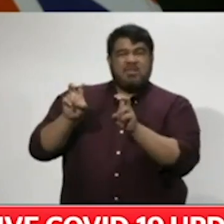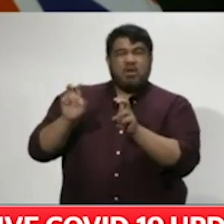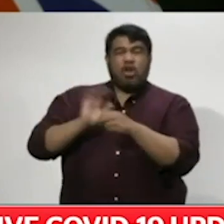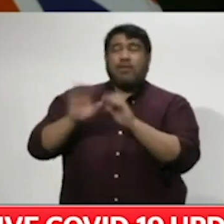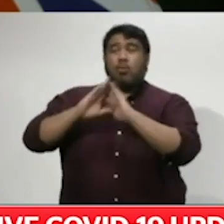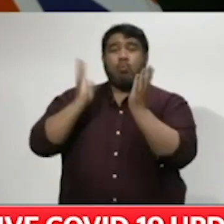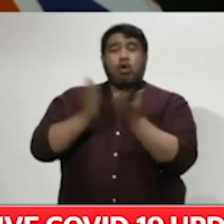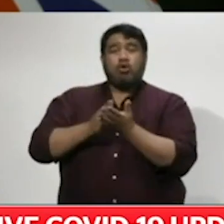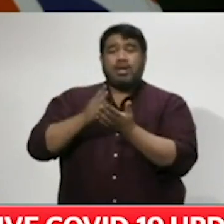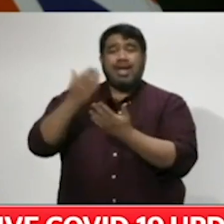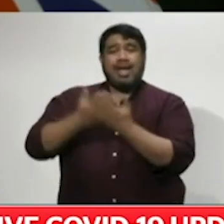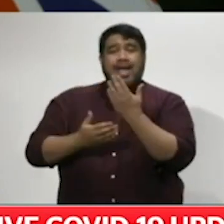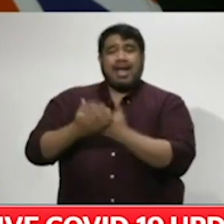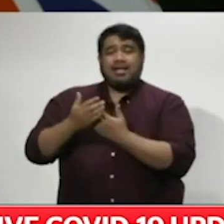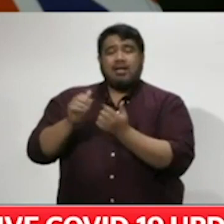Clean Your Hands.